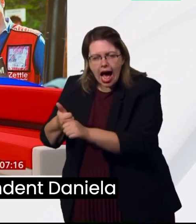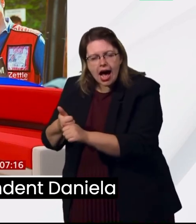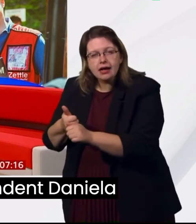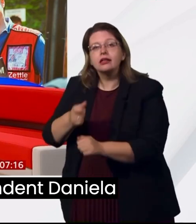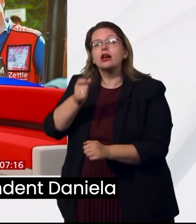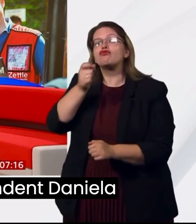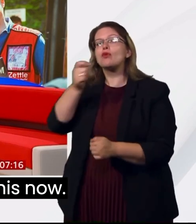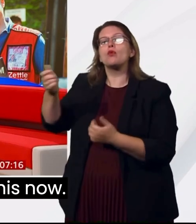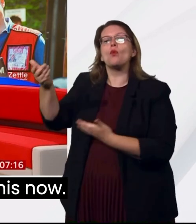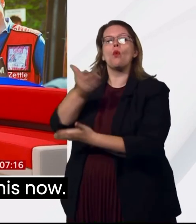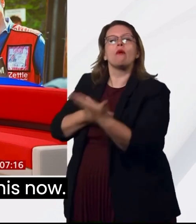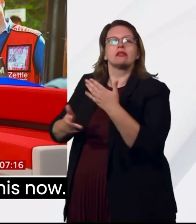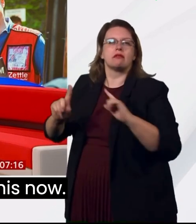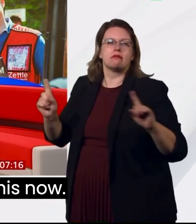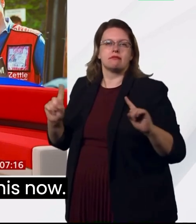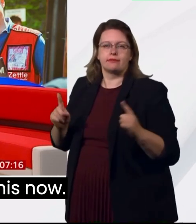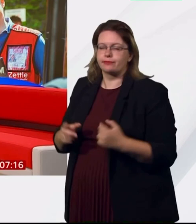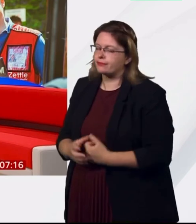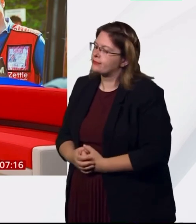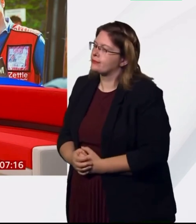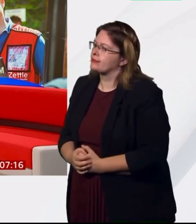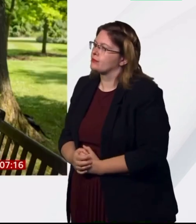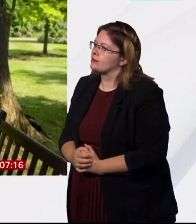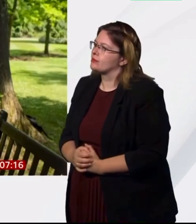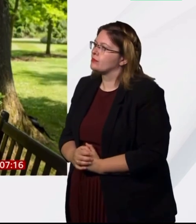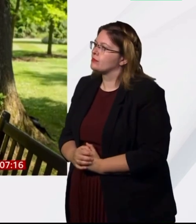Royal Correspondent, Daniela Welf, has more on this now.